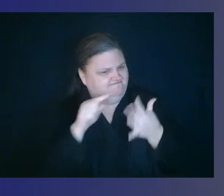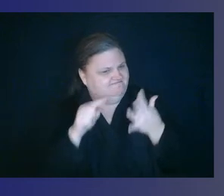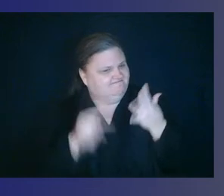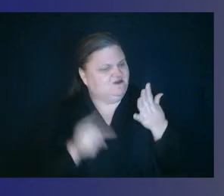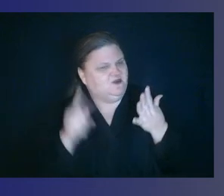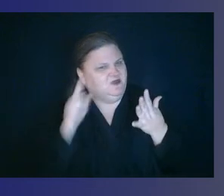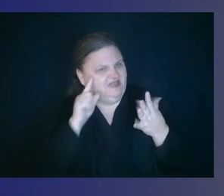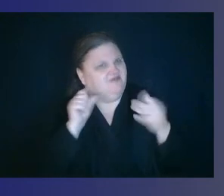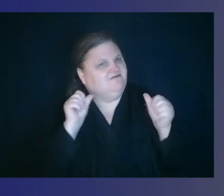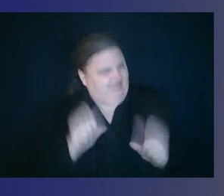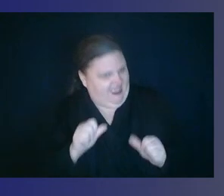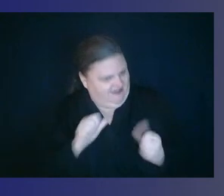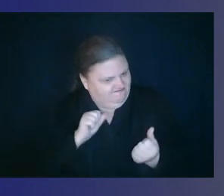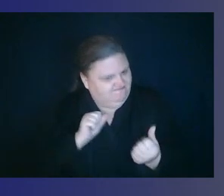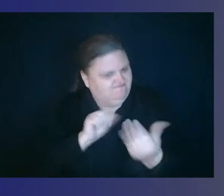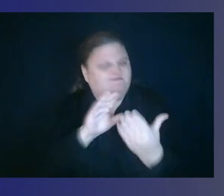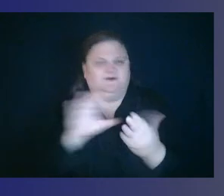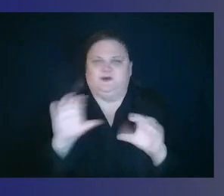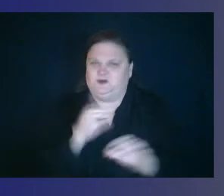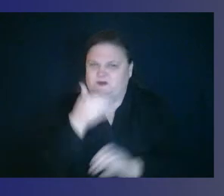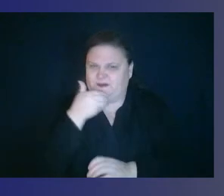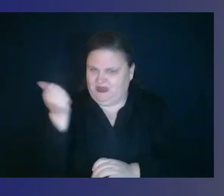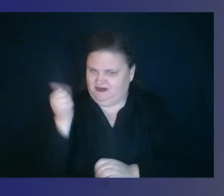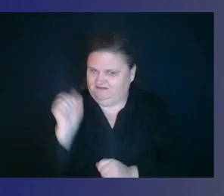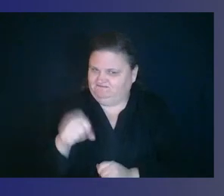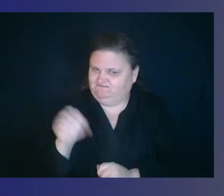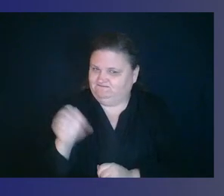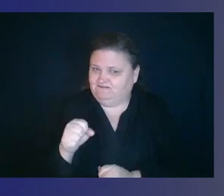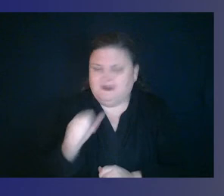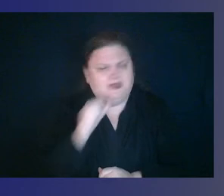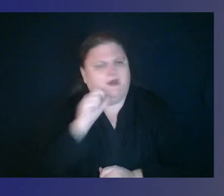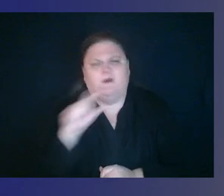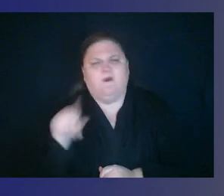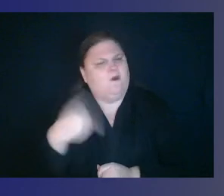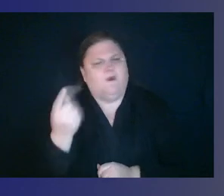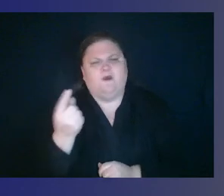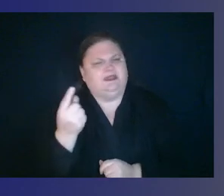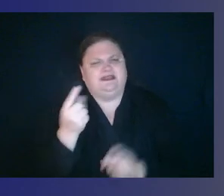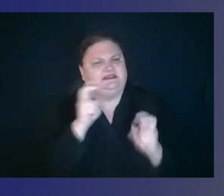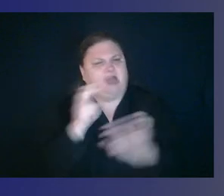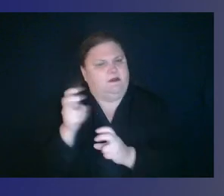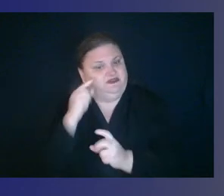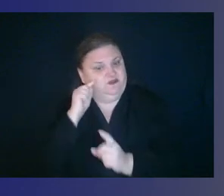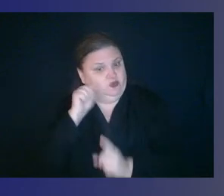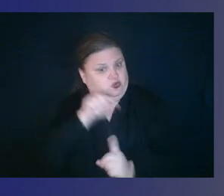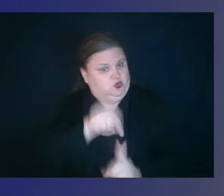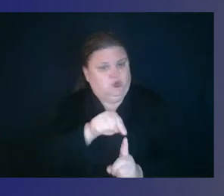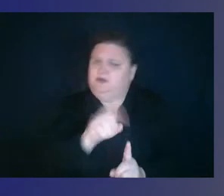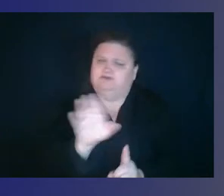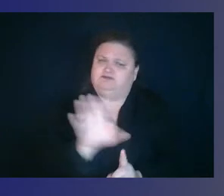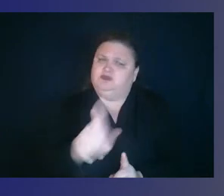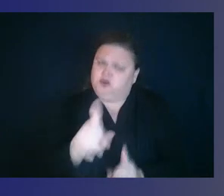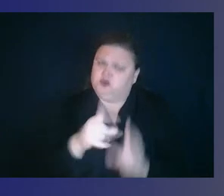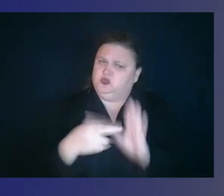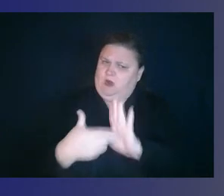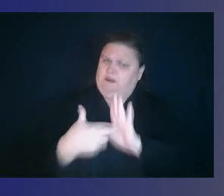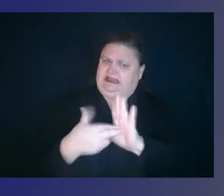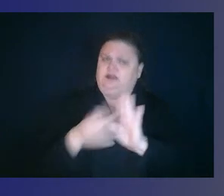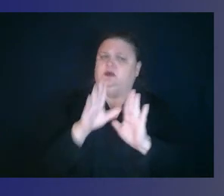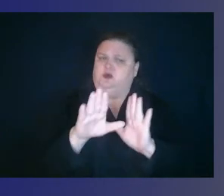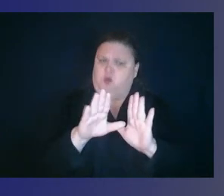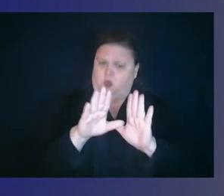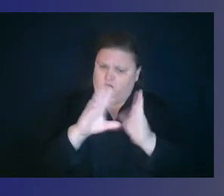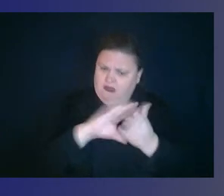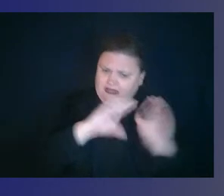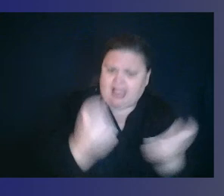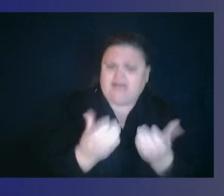do better. And what I also heard is they're not just topics of interest to you. You spoke on behalf of your classmates and your peers as well.